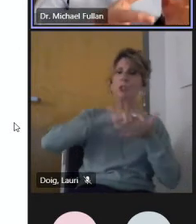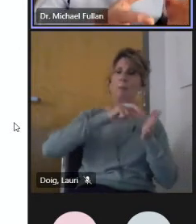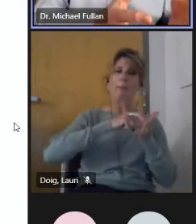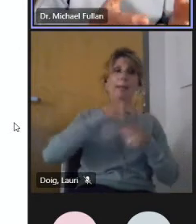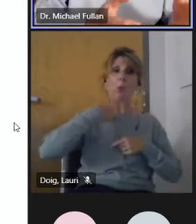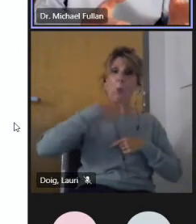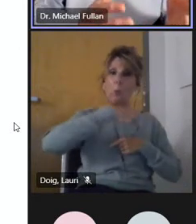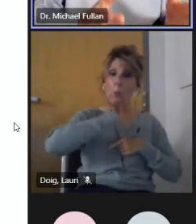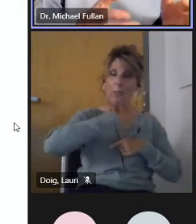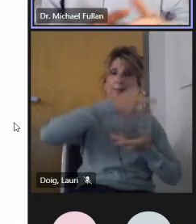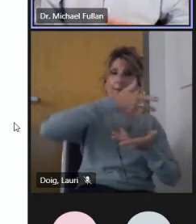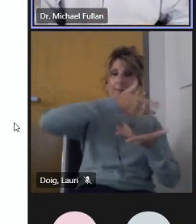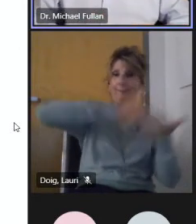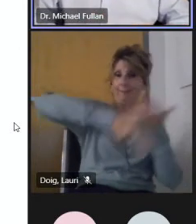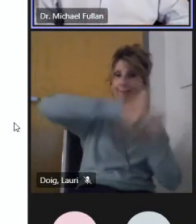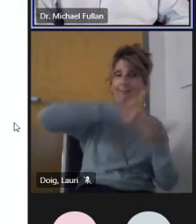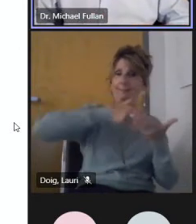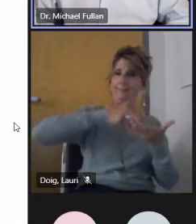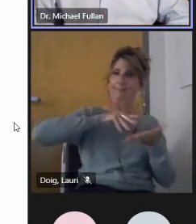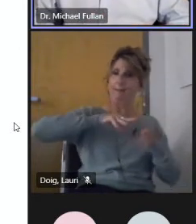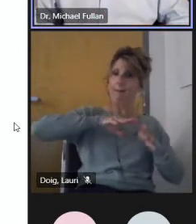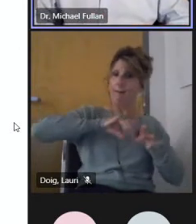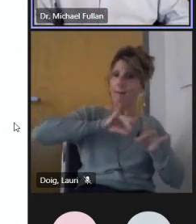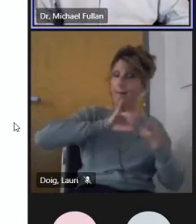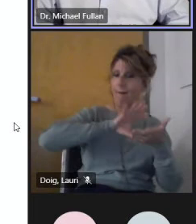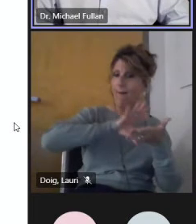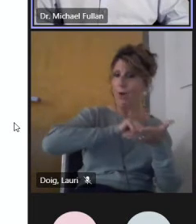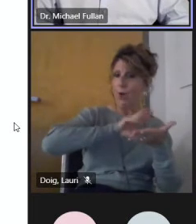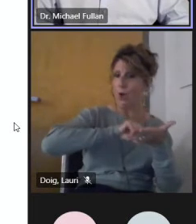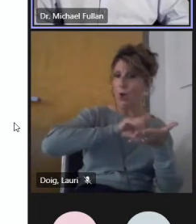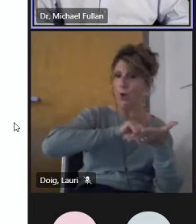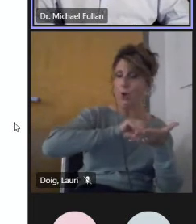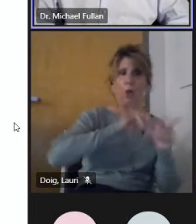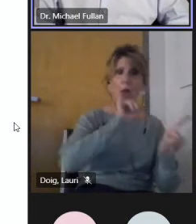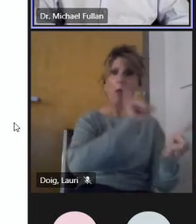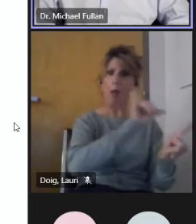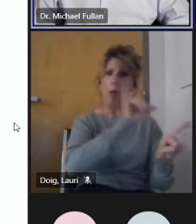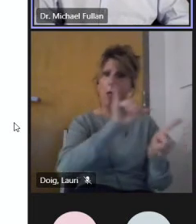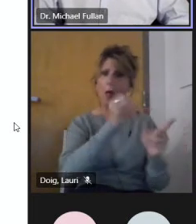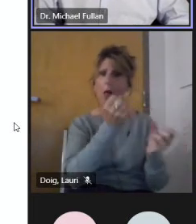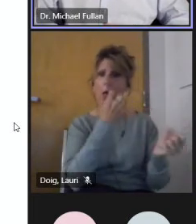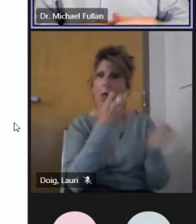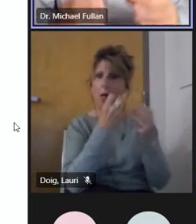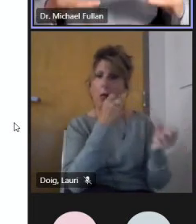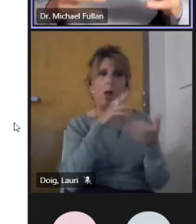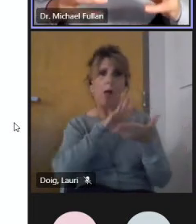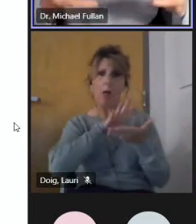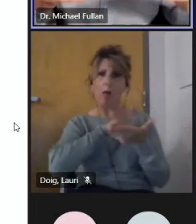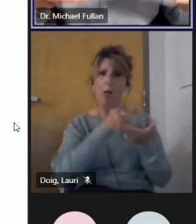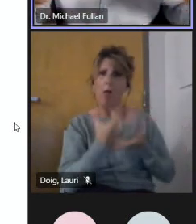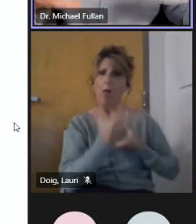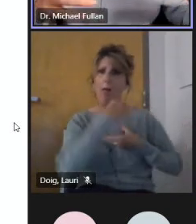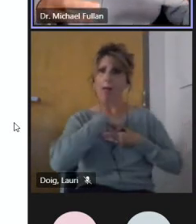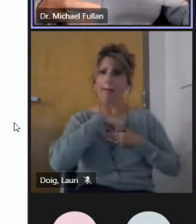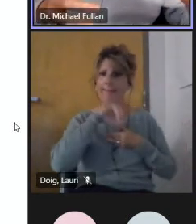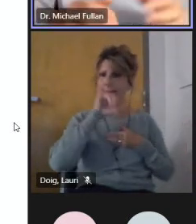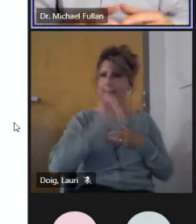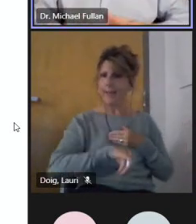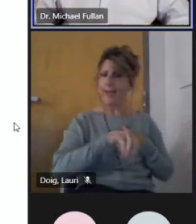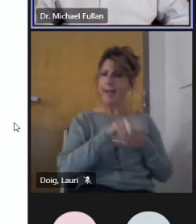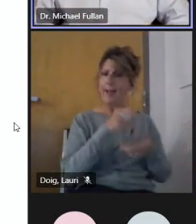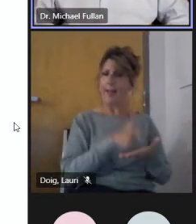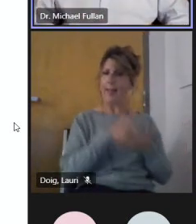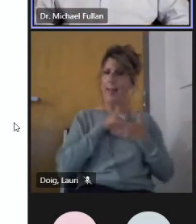of the biology of some aspects of neuroscience that Gene talks about, of how we grow and are